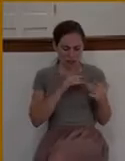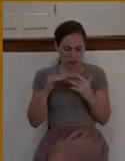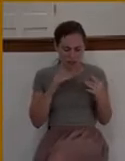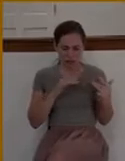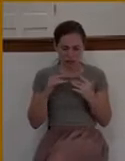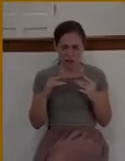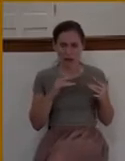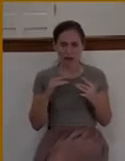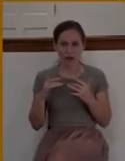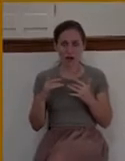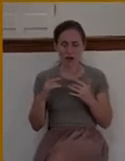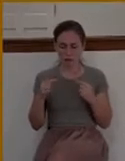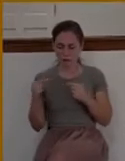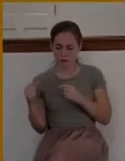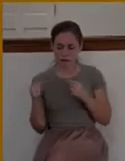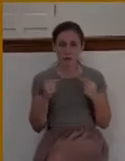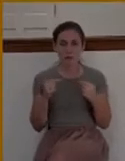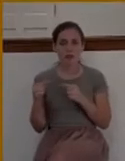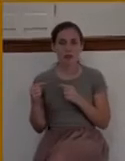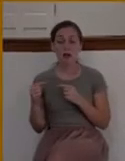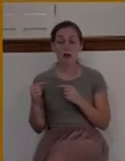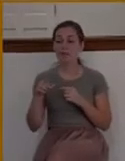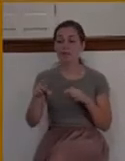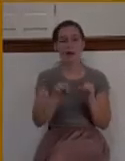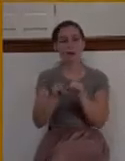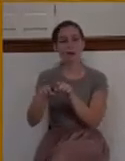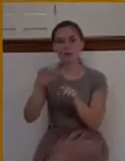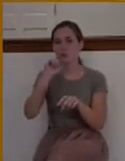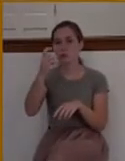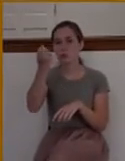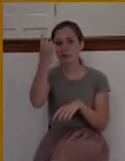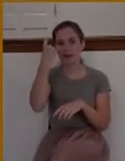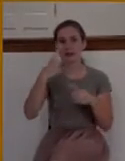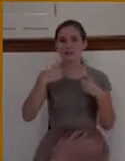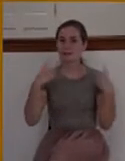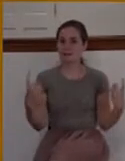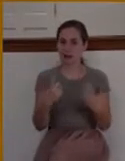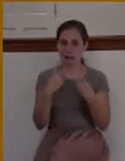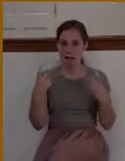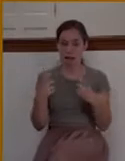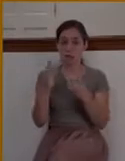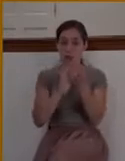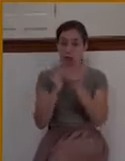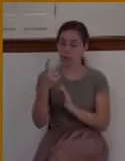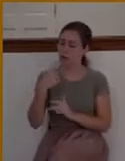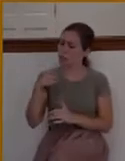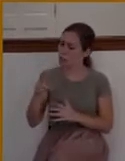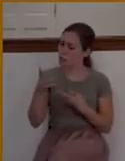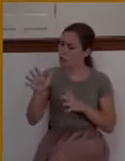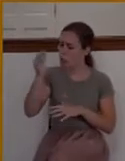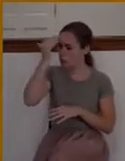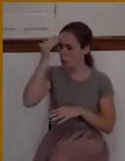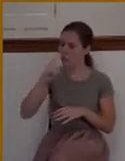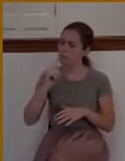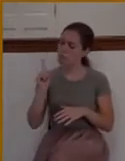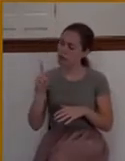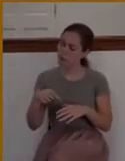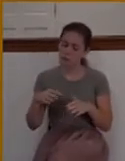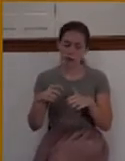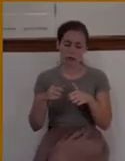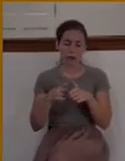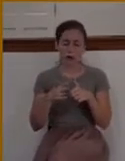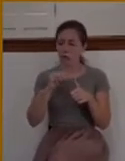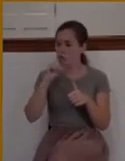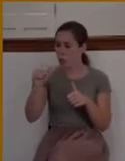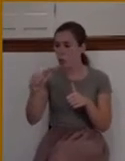didn't understand the sinfulness of man. Because look at verse 19. Notice what Jesus says. says, Thou knowest the commandments. Do not commit adultery. Do not kill. Do